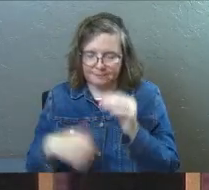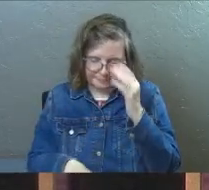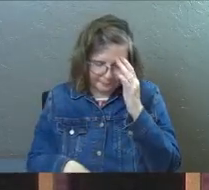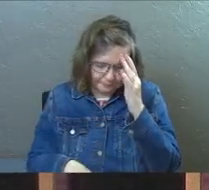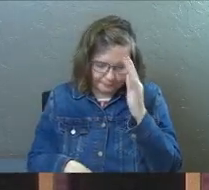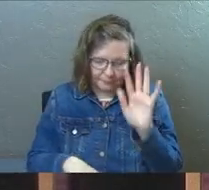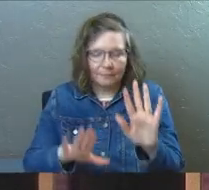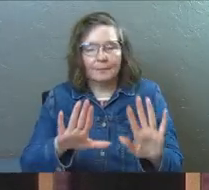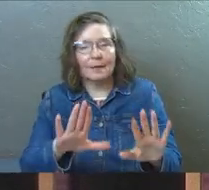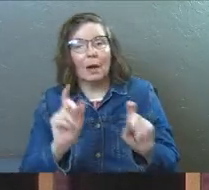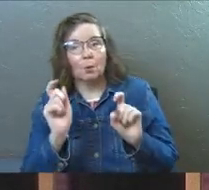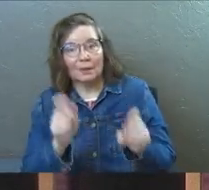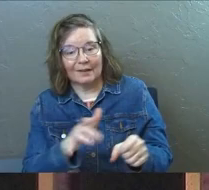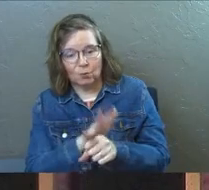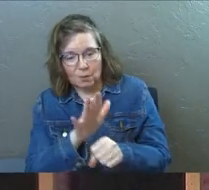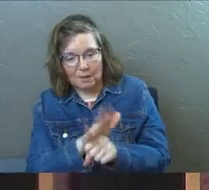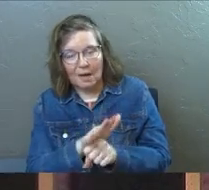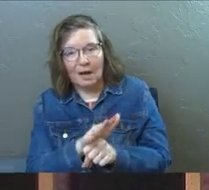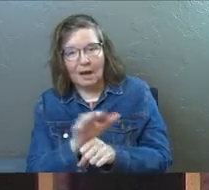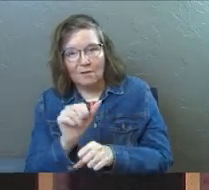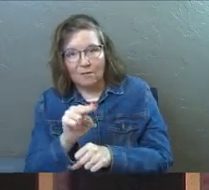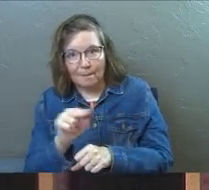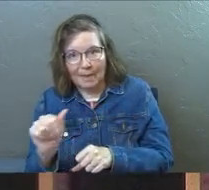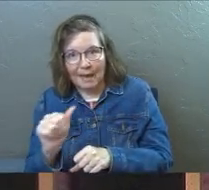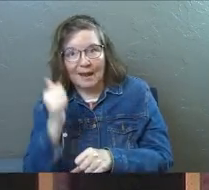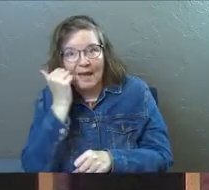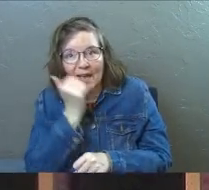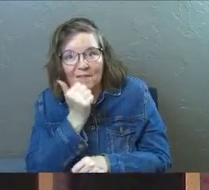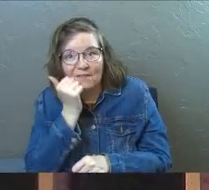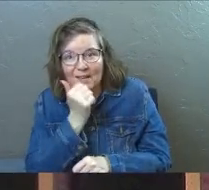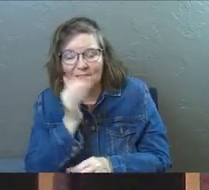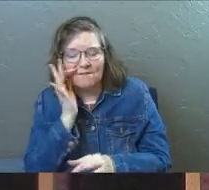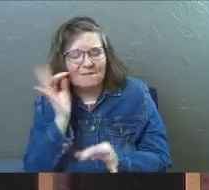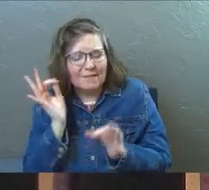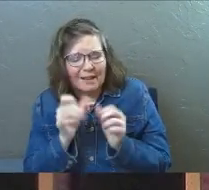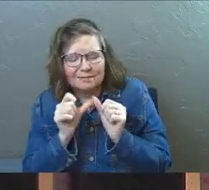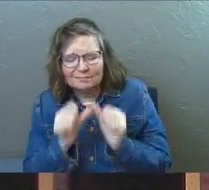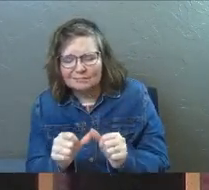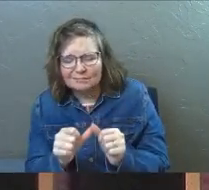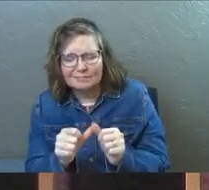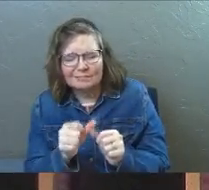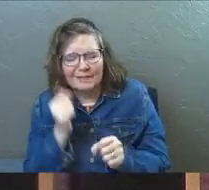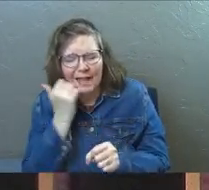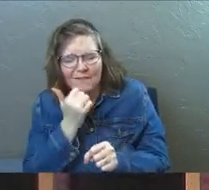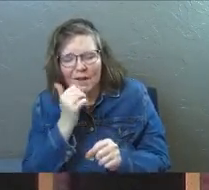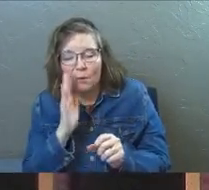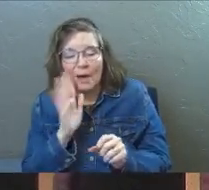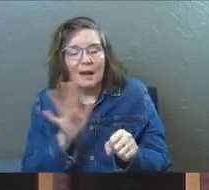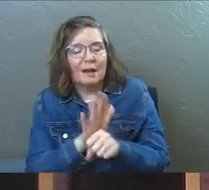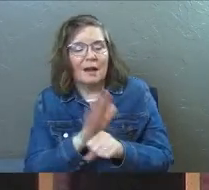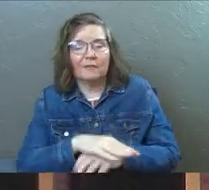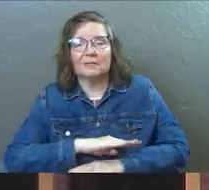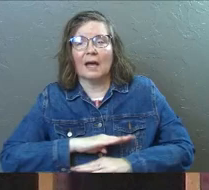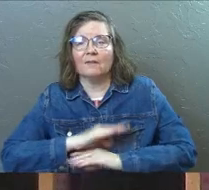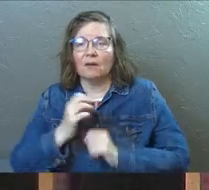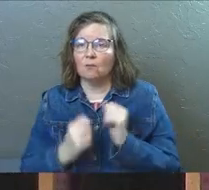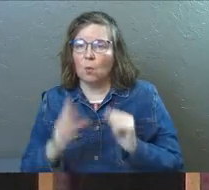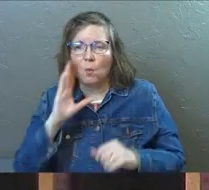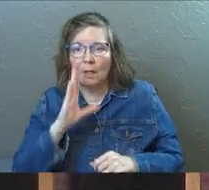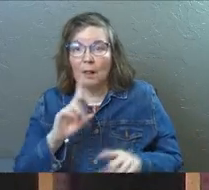Is he says, I'm going to give enough manna for you every single day faithfully. And there's going to be enough for everybody, but